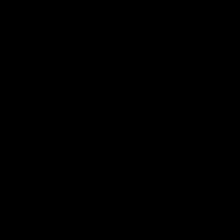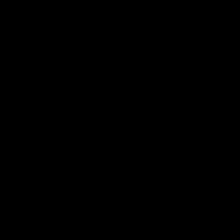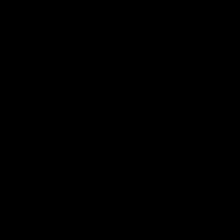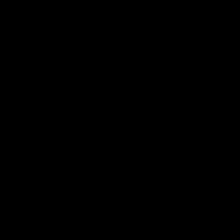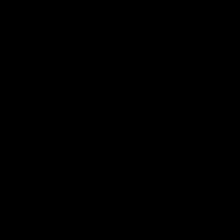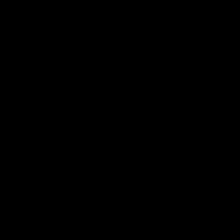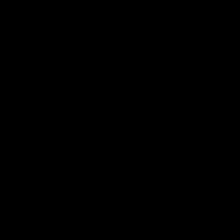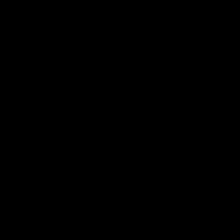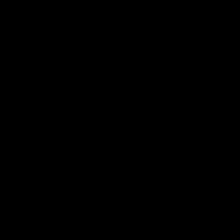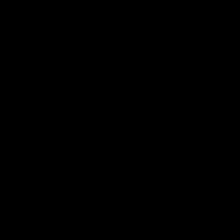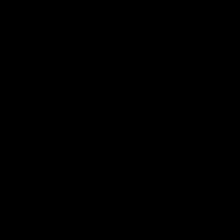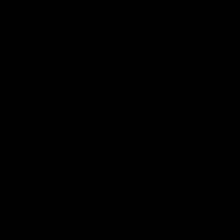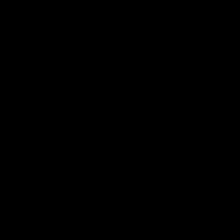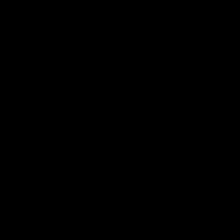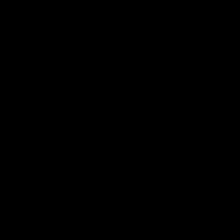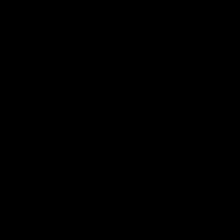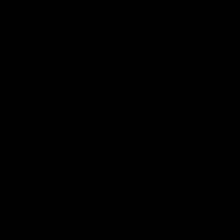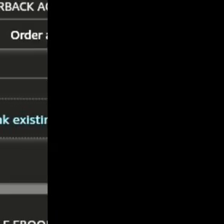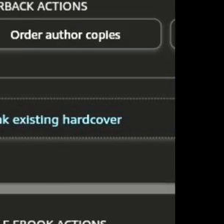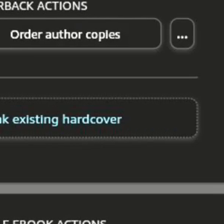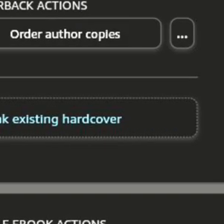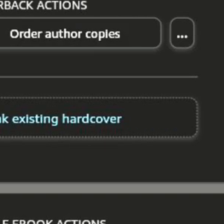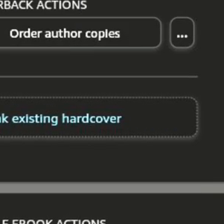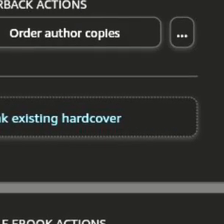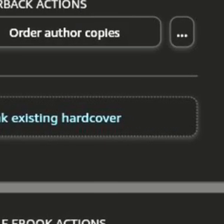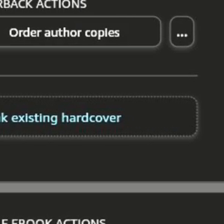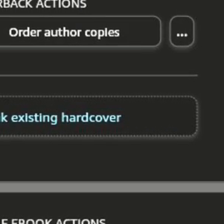books to aid our orphanage projects across africa